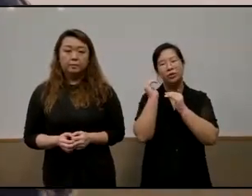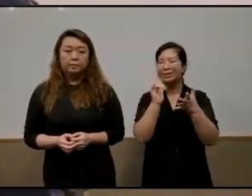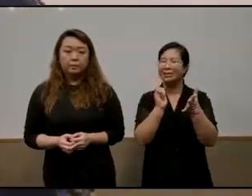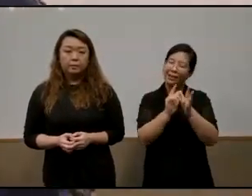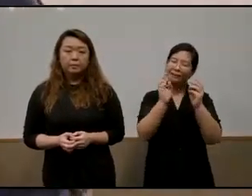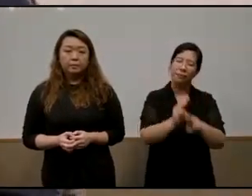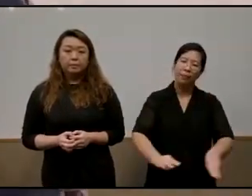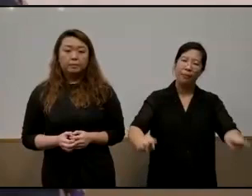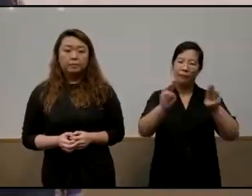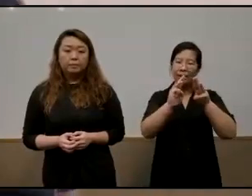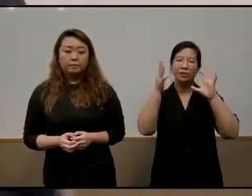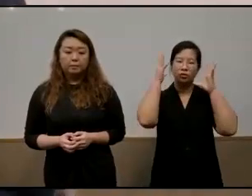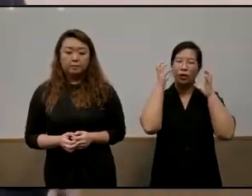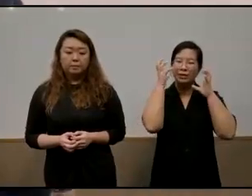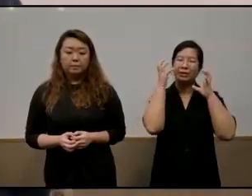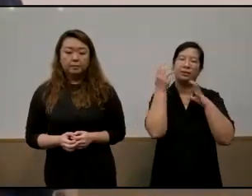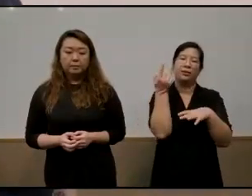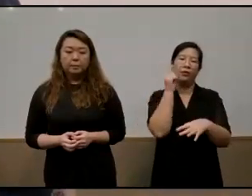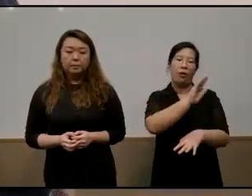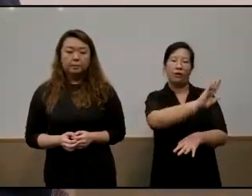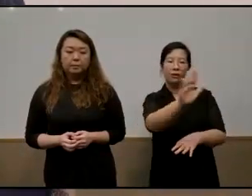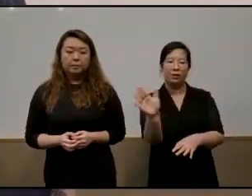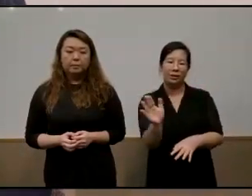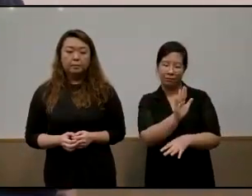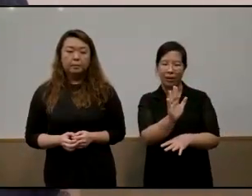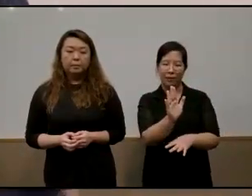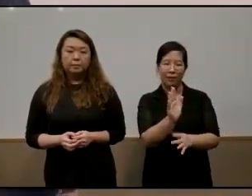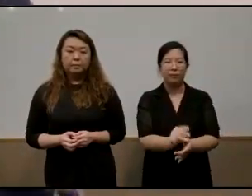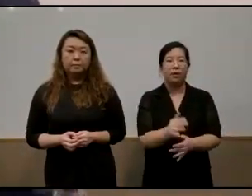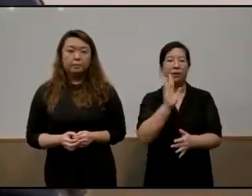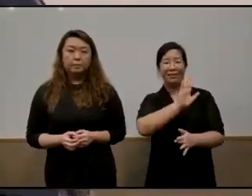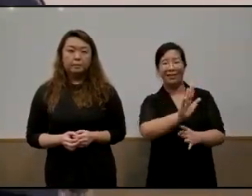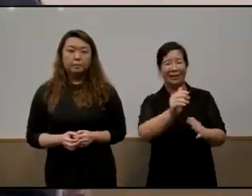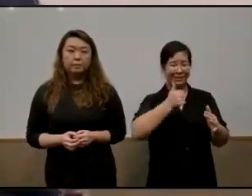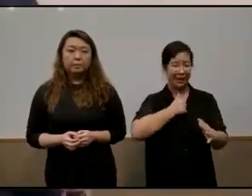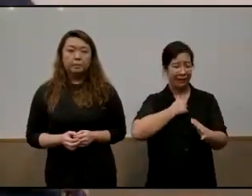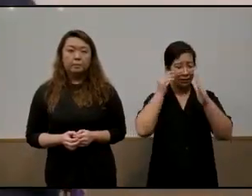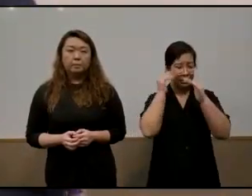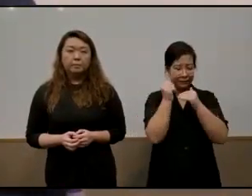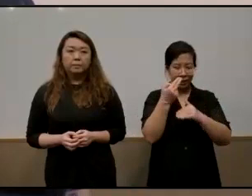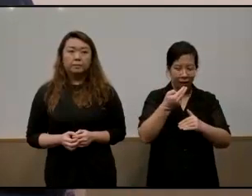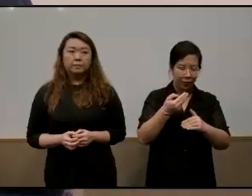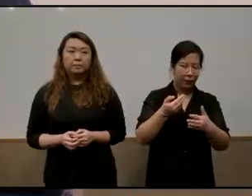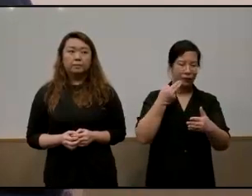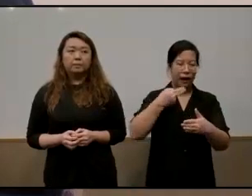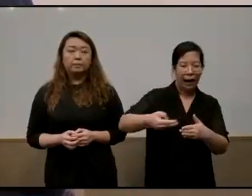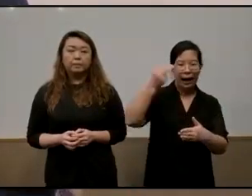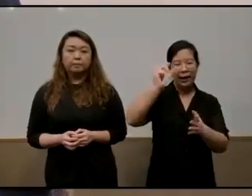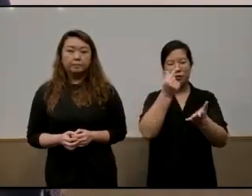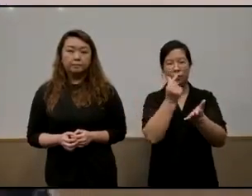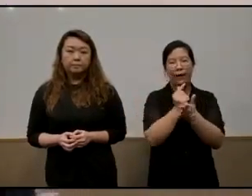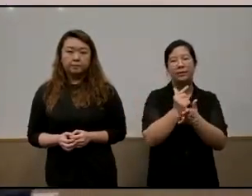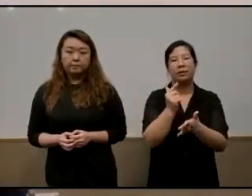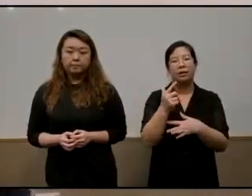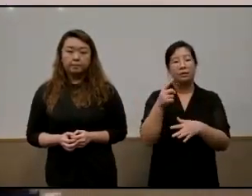stresses main stressor for their high stress level is their self-expectation and you know that self-expectation is an